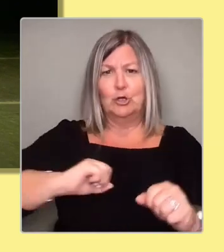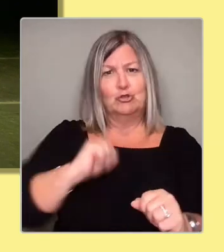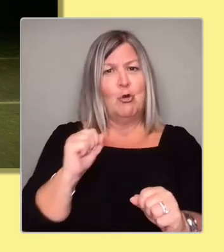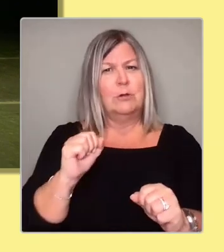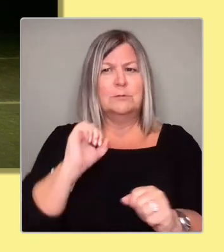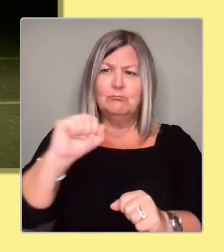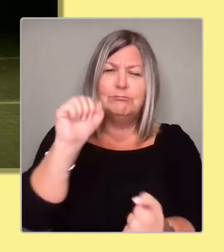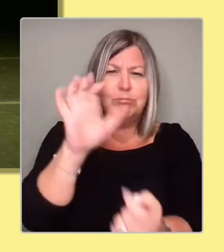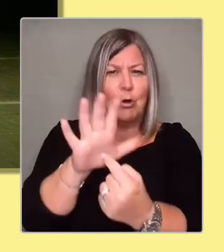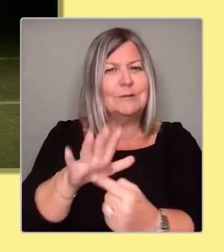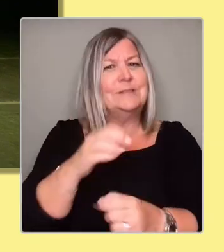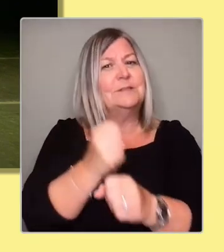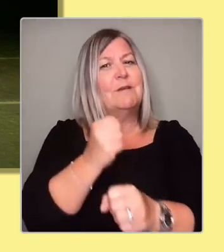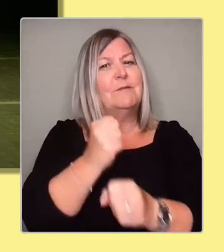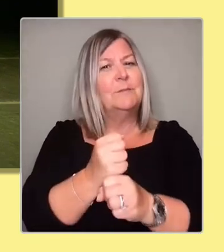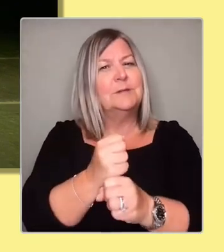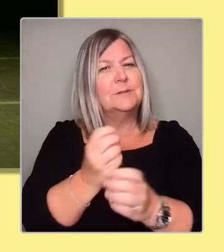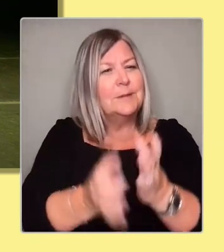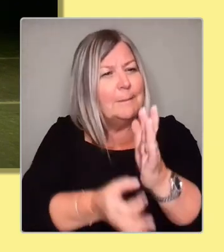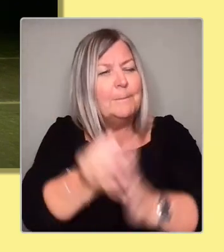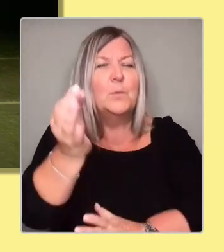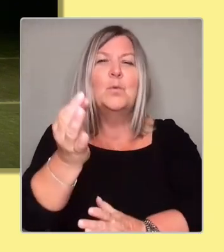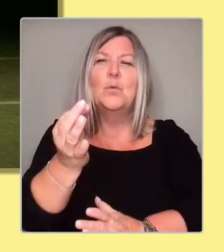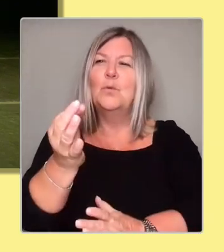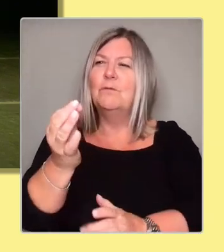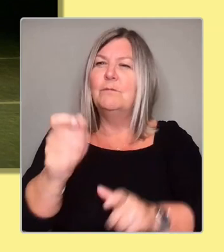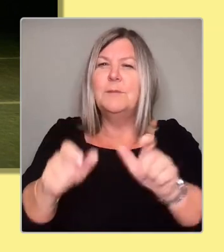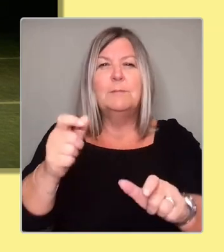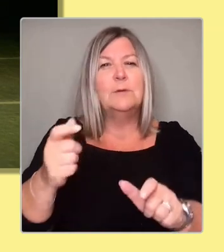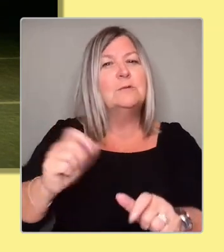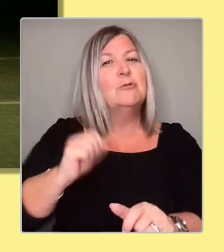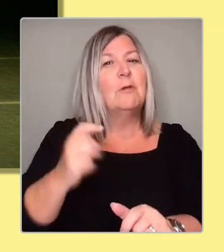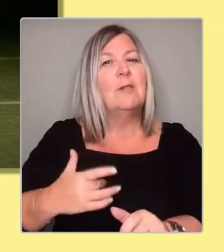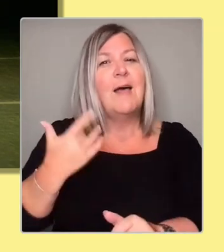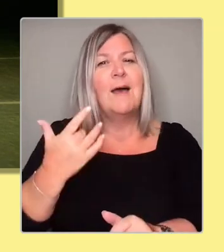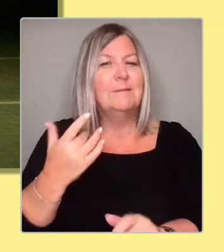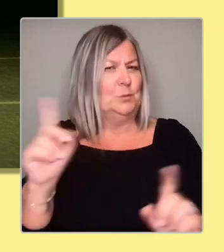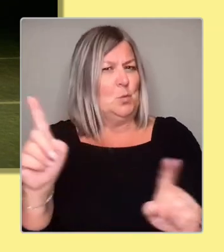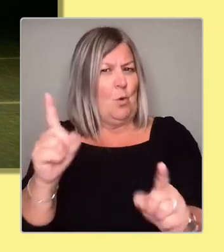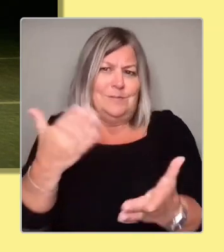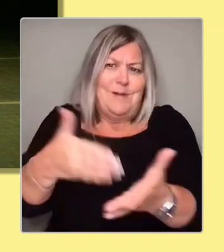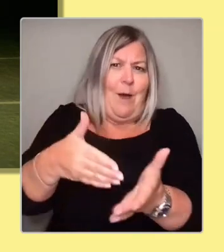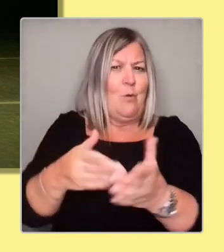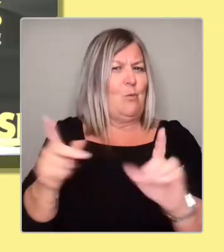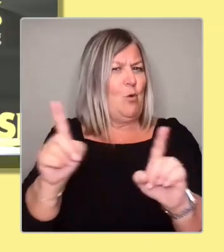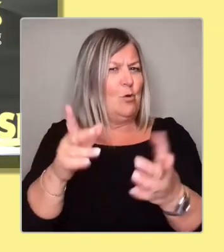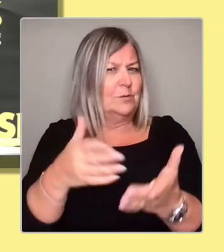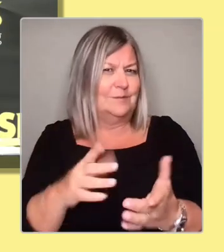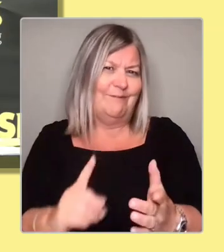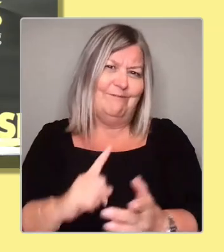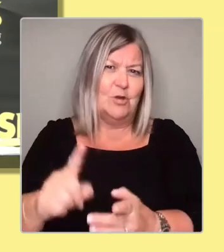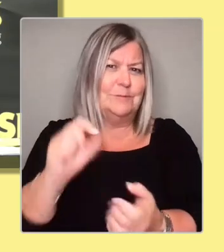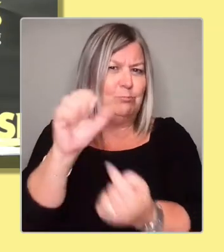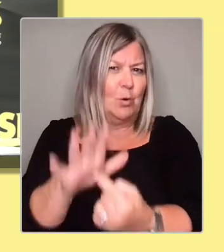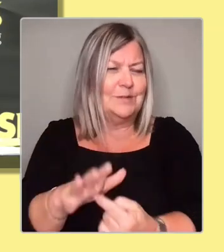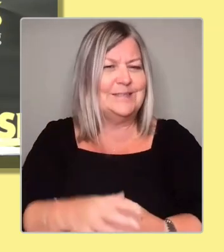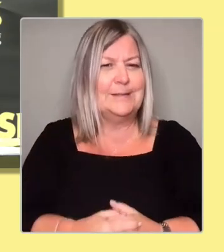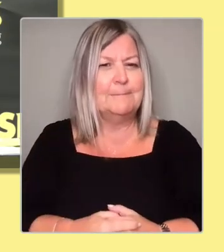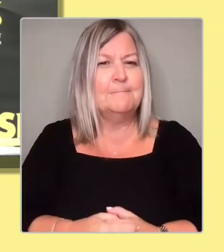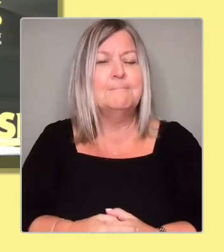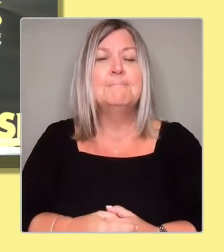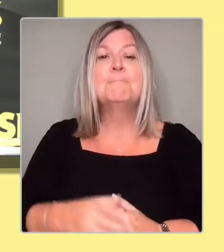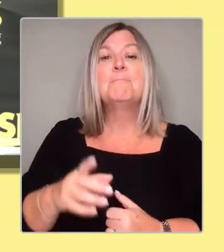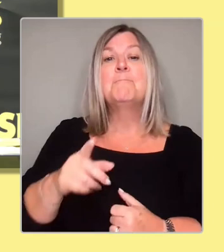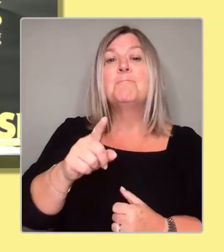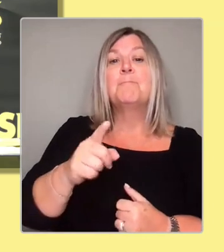people of Scotland's lives now? Thanks very much. And for us to answer this one is Ash. Yes, I agree with